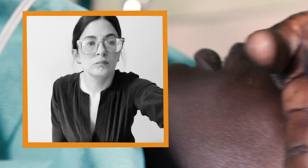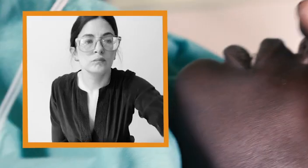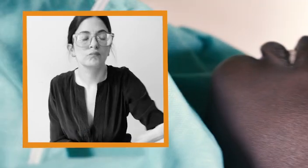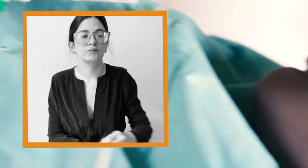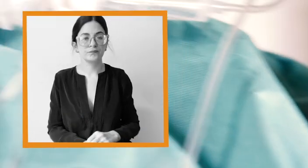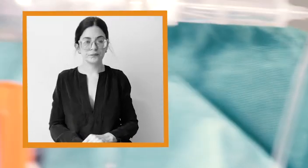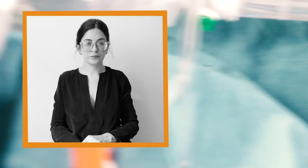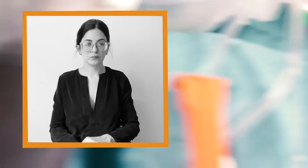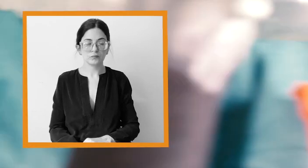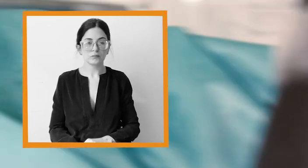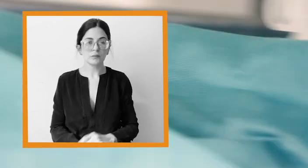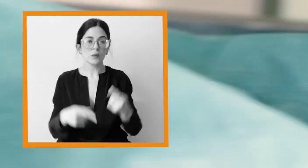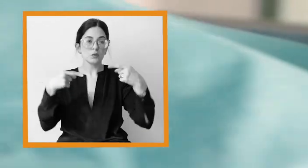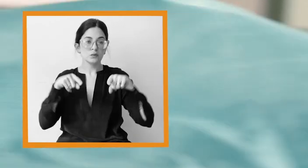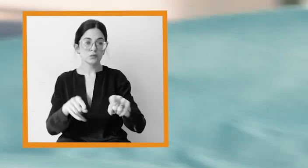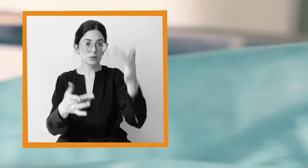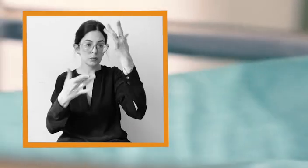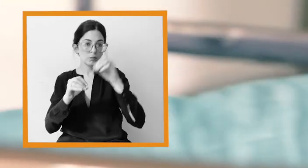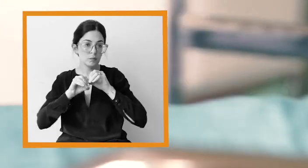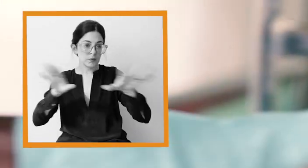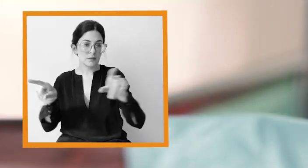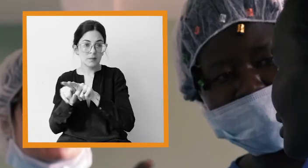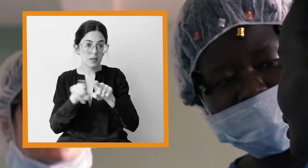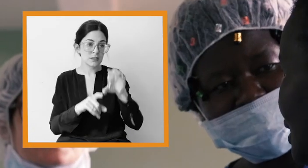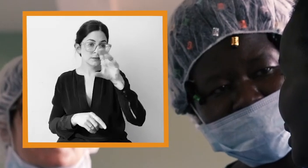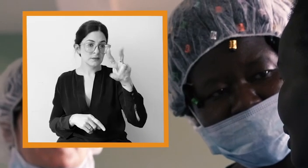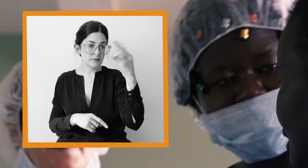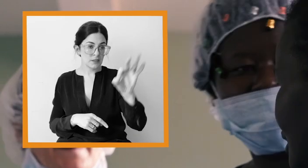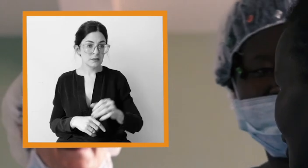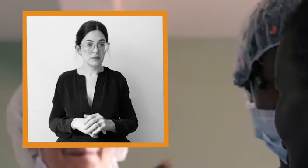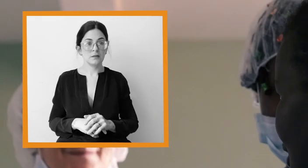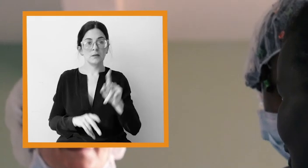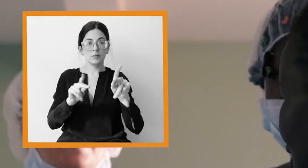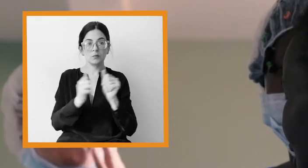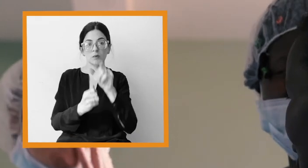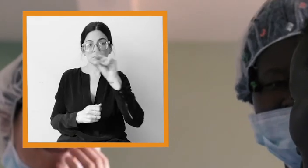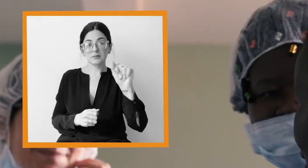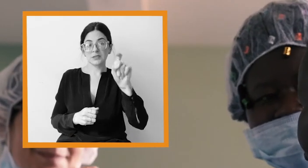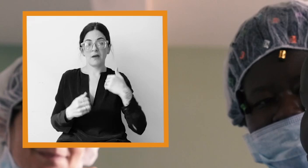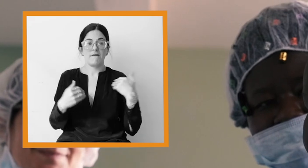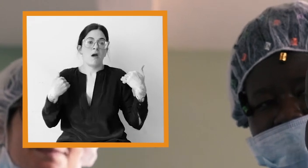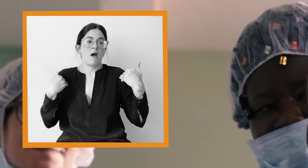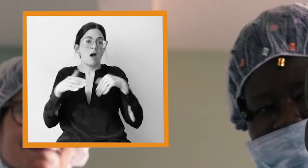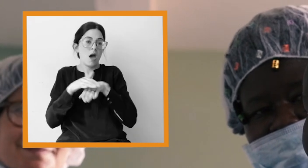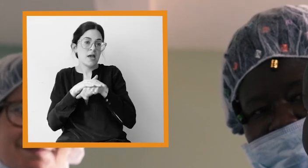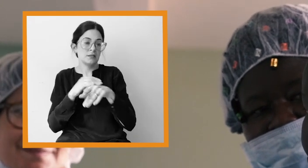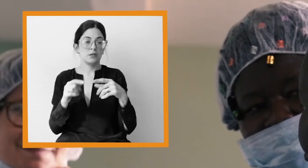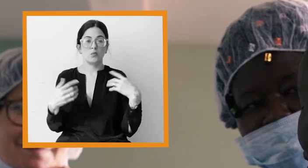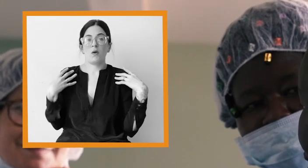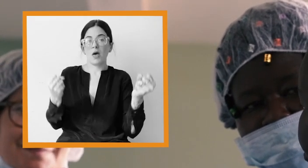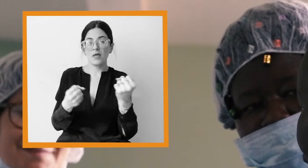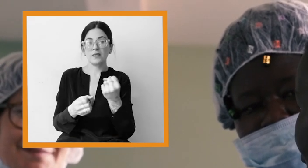During the COVID-19 pandemic, persons with disabilities need to have equal access to sexual and reproductive